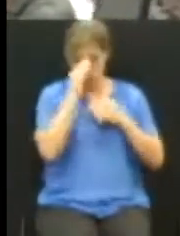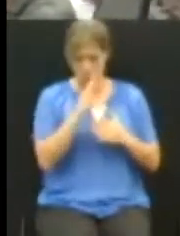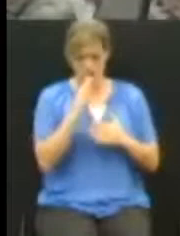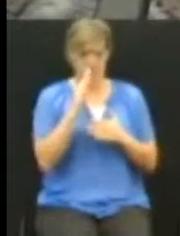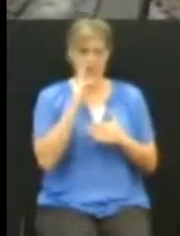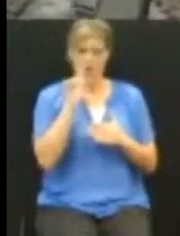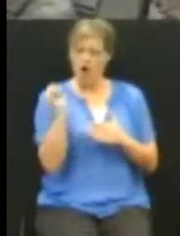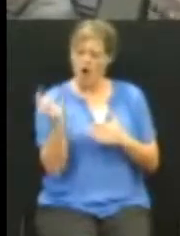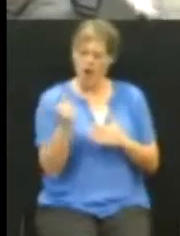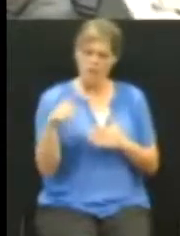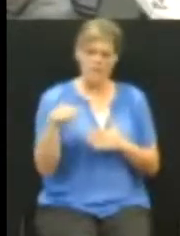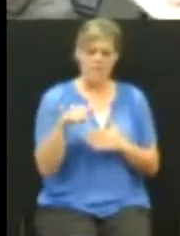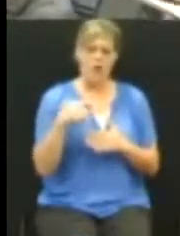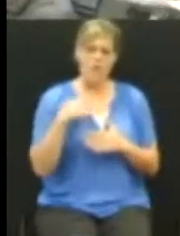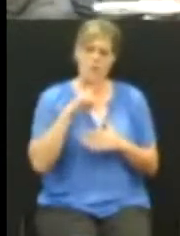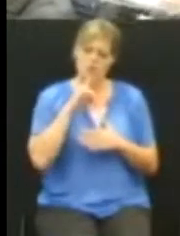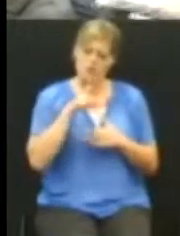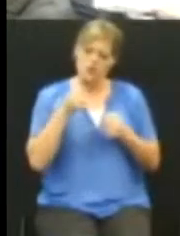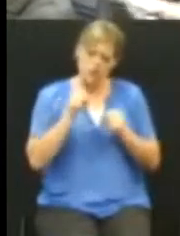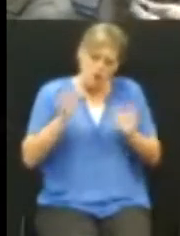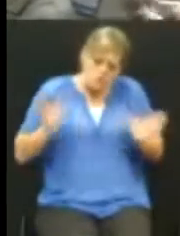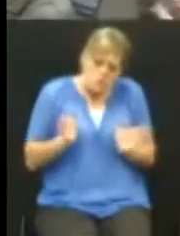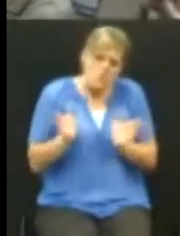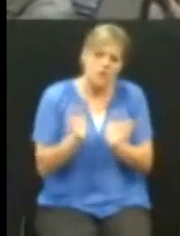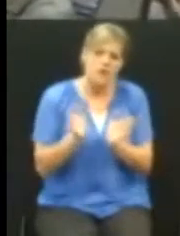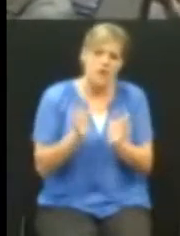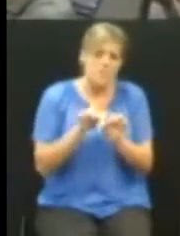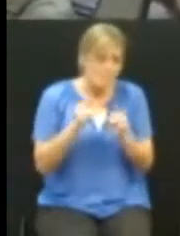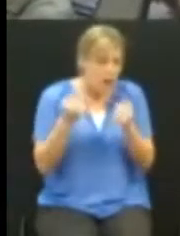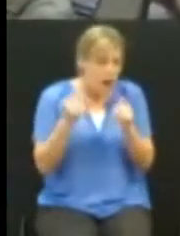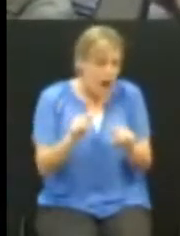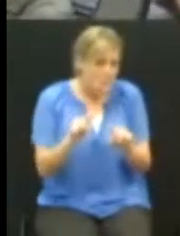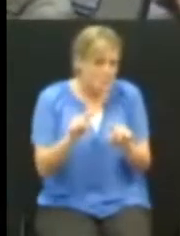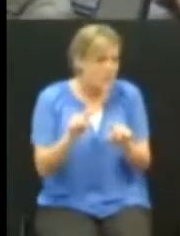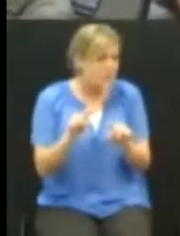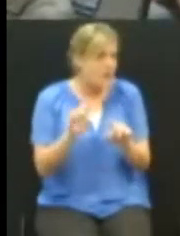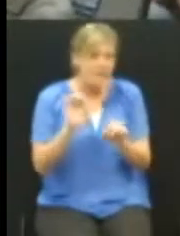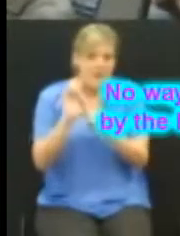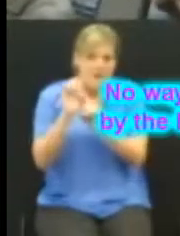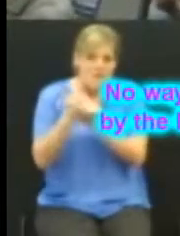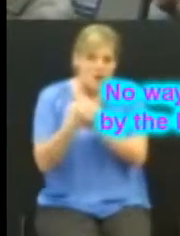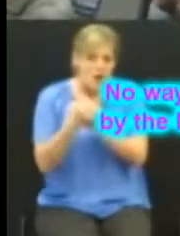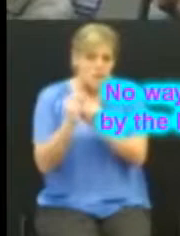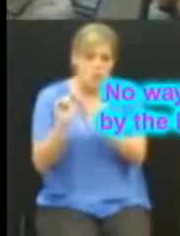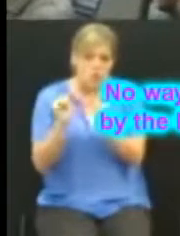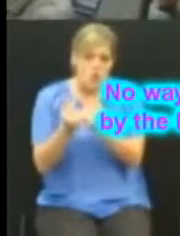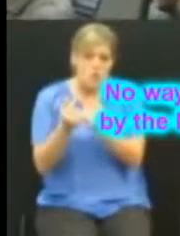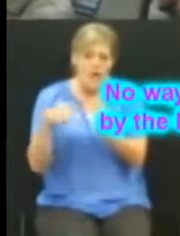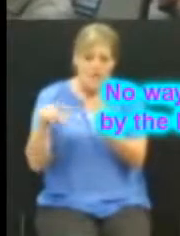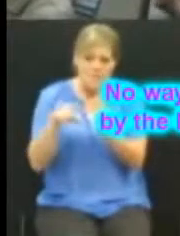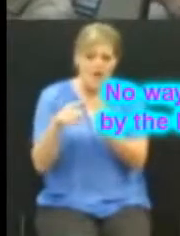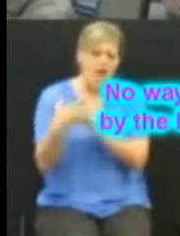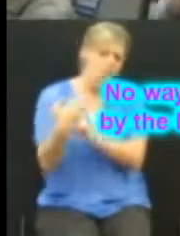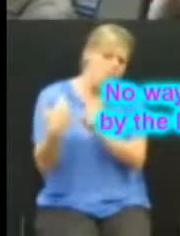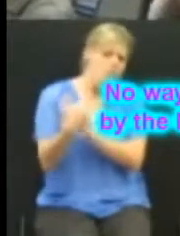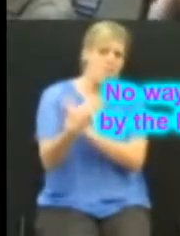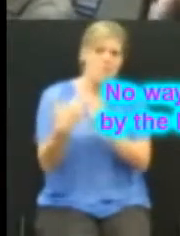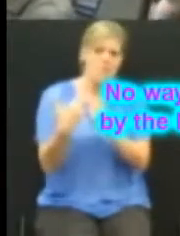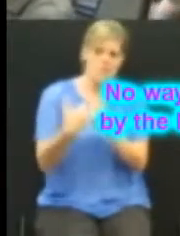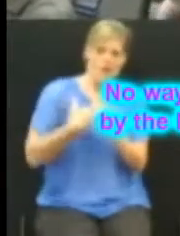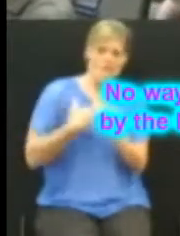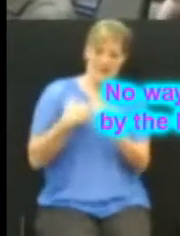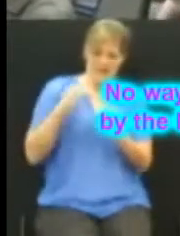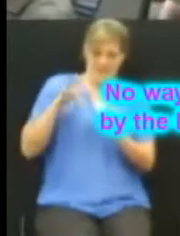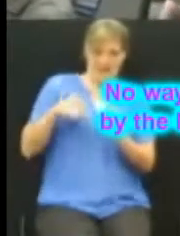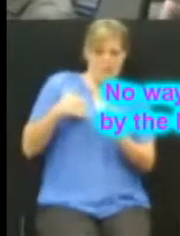Being enacted to enforce it. But what did I get? I got harassed by the environmental group. Hannah Sanger. That's the reception